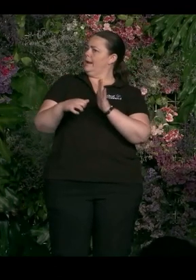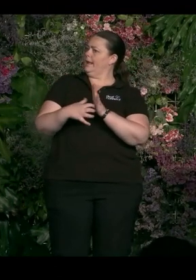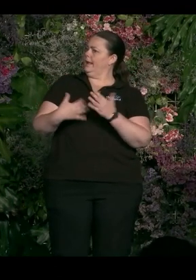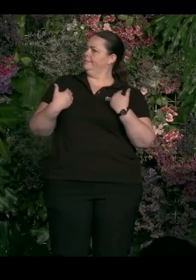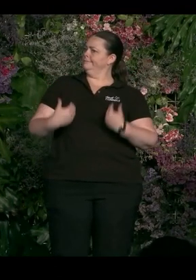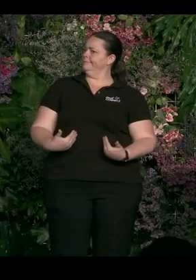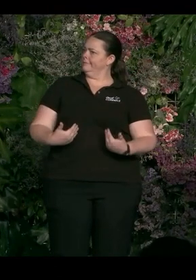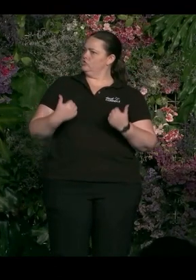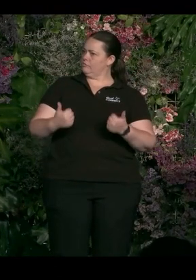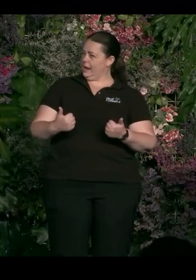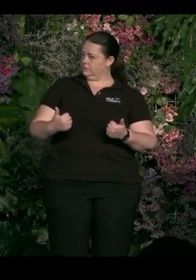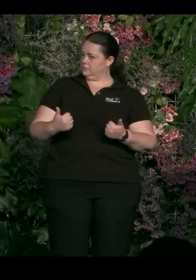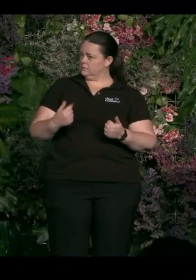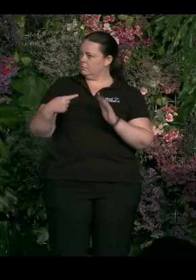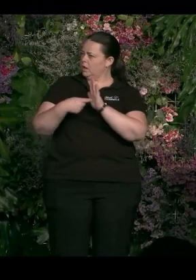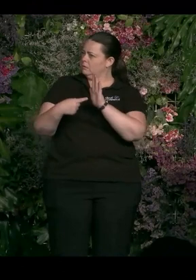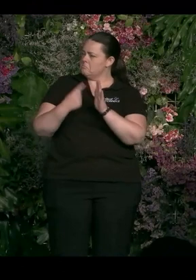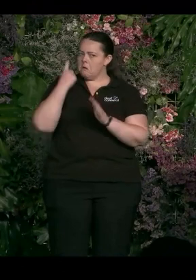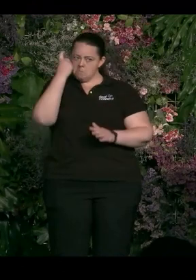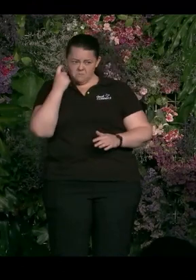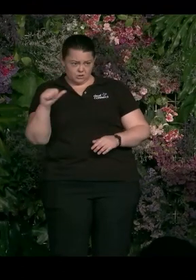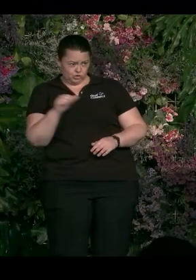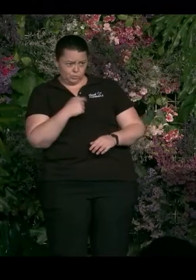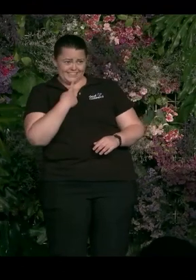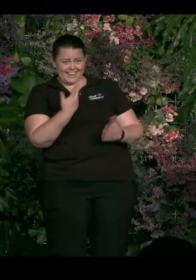to do, not necessarily to increase productivity?